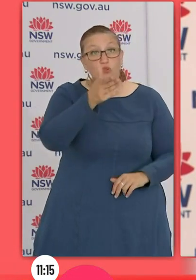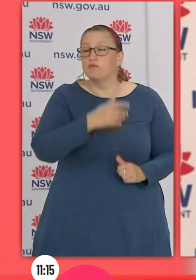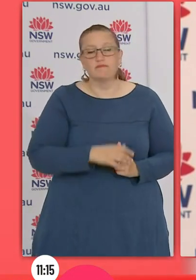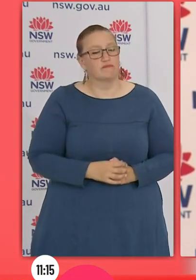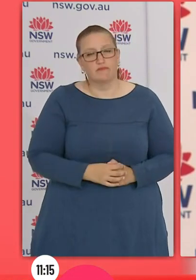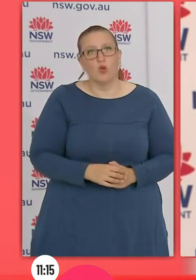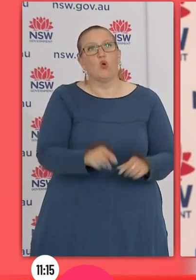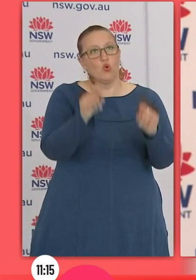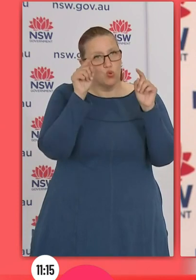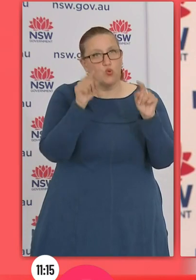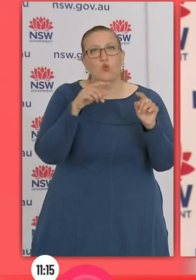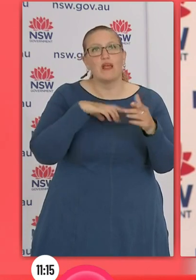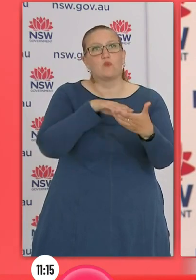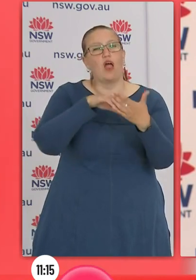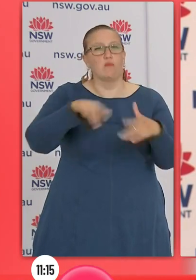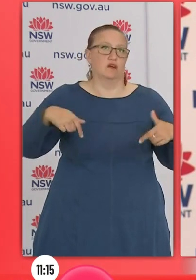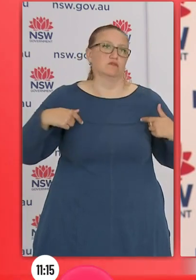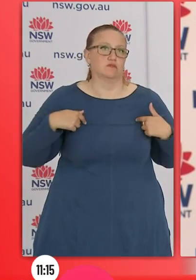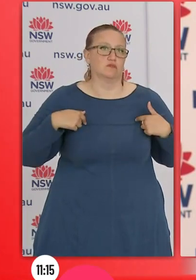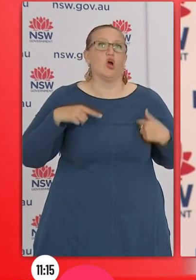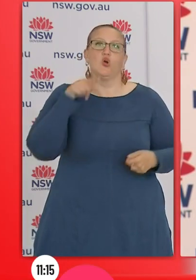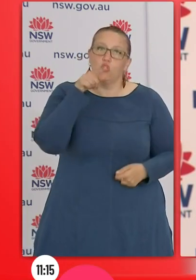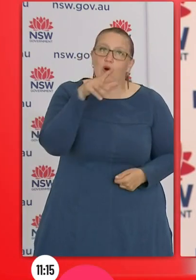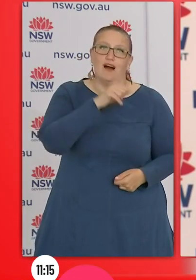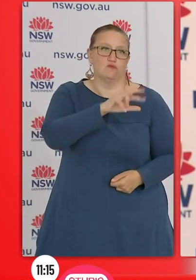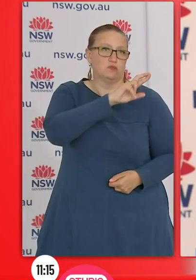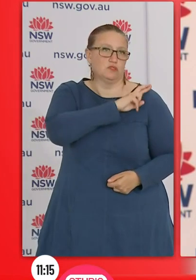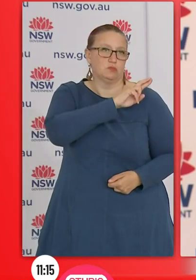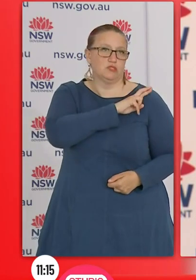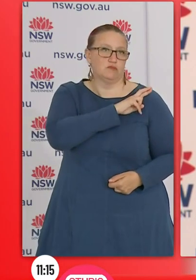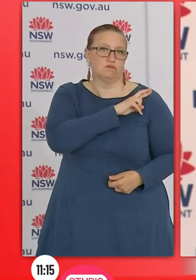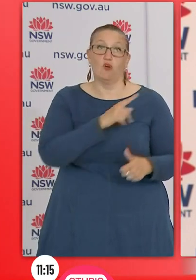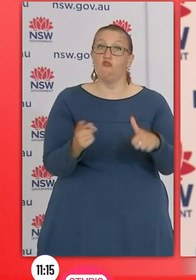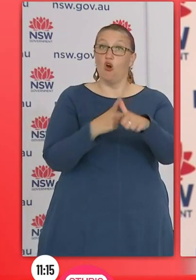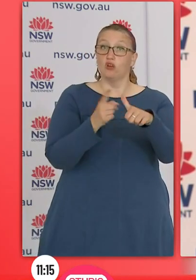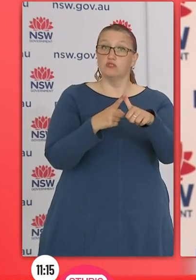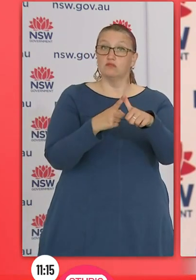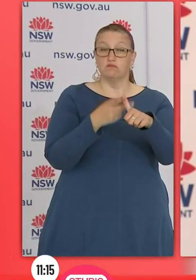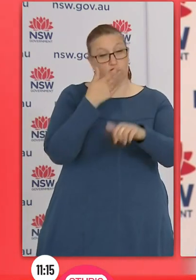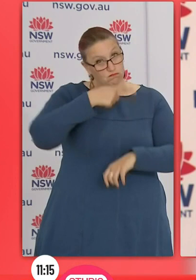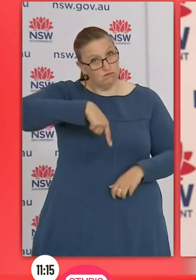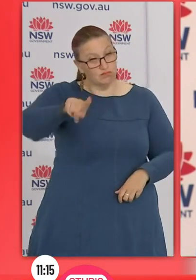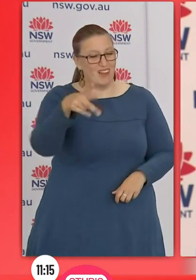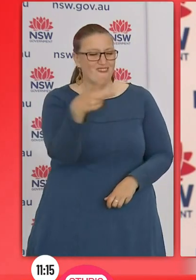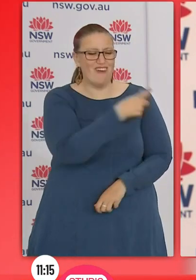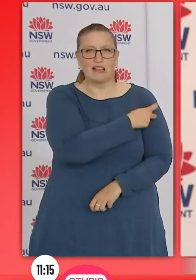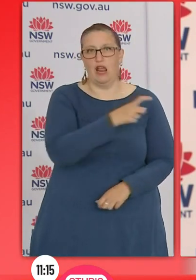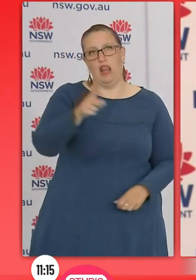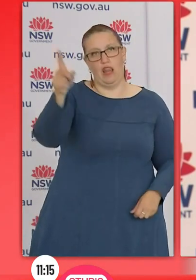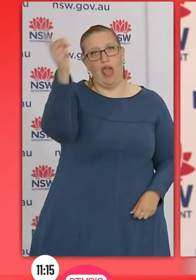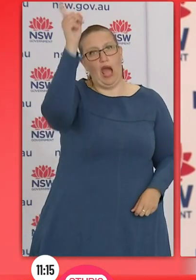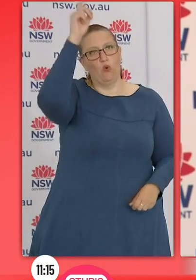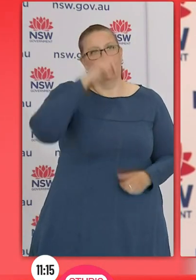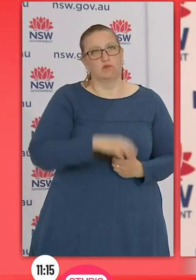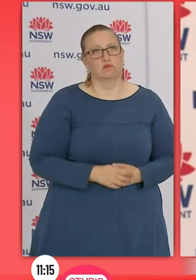your responsibility also. By first, get vaccinated without any delay. See your GP,